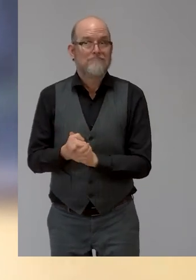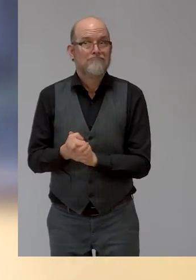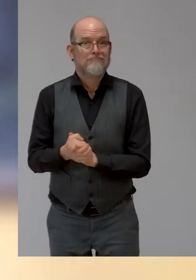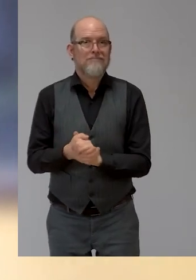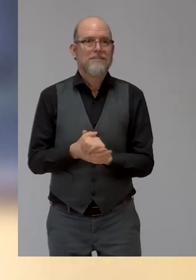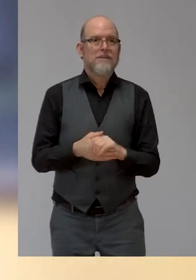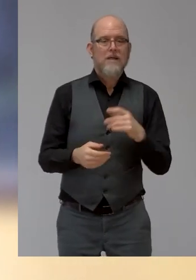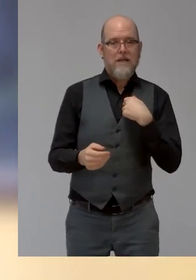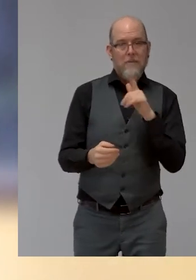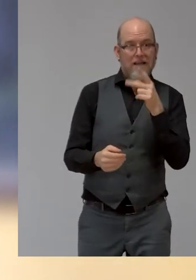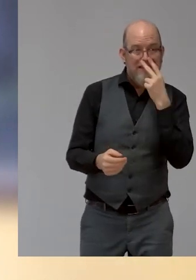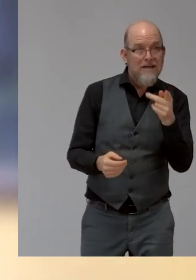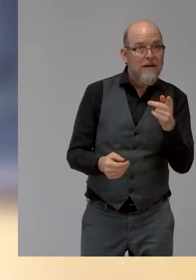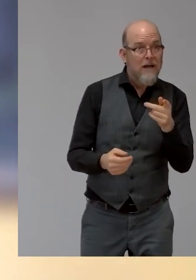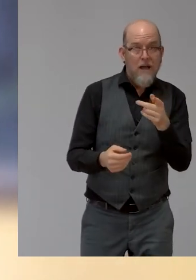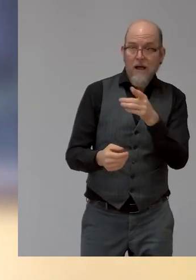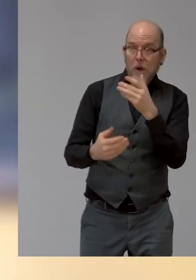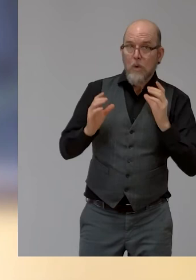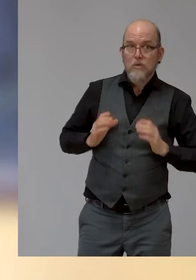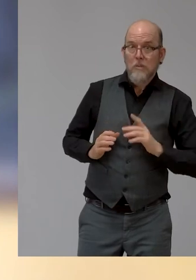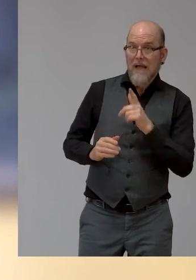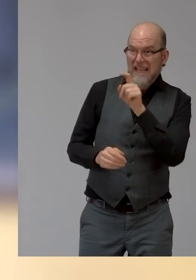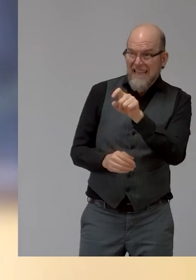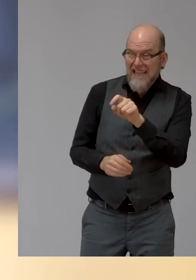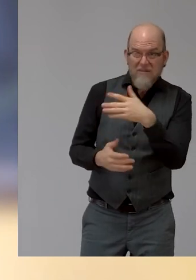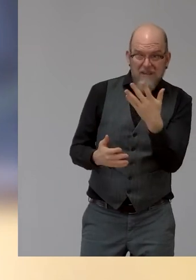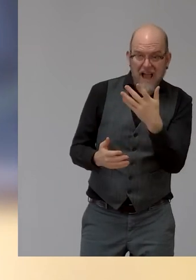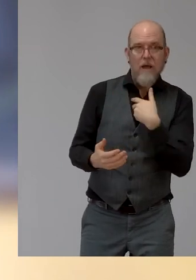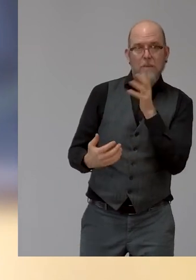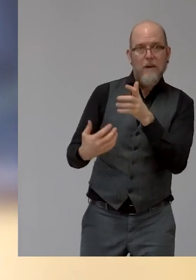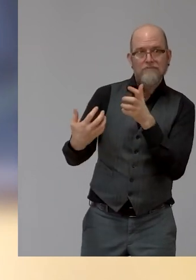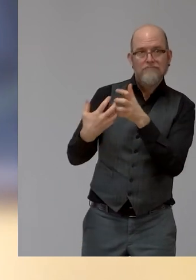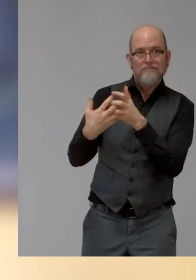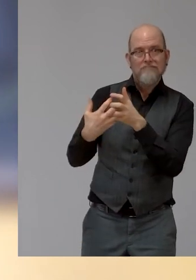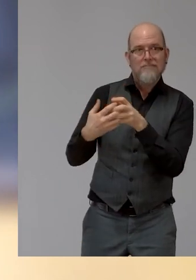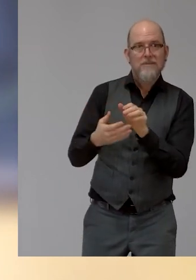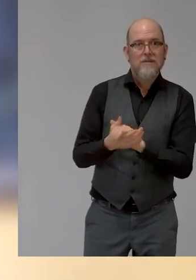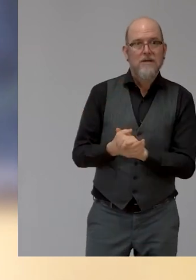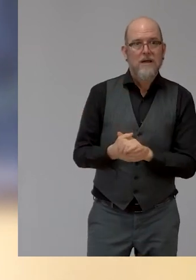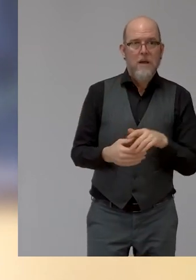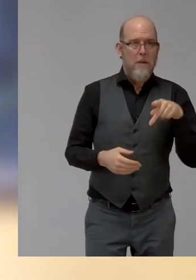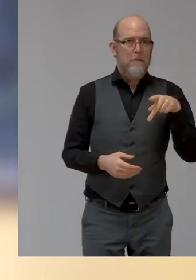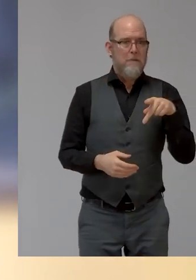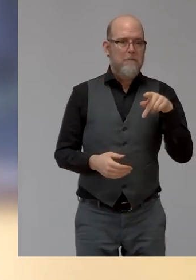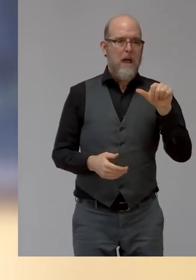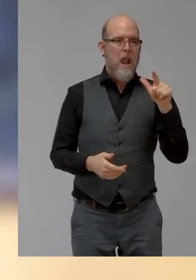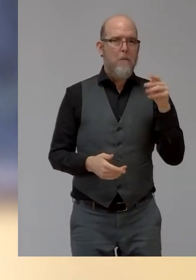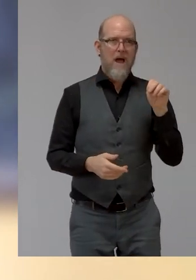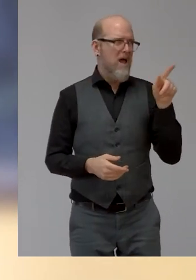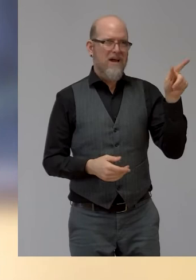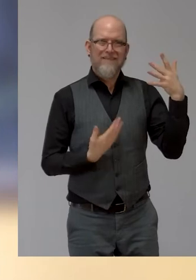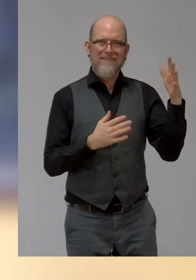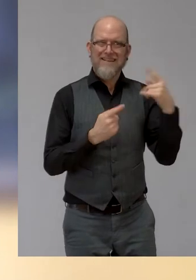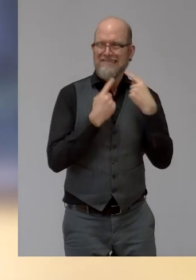as Paloma would, you know, understand that customization is another USP